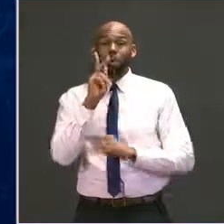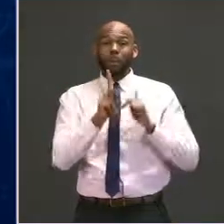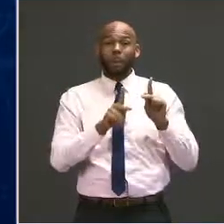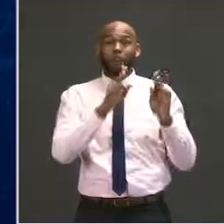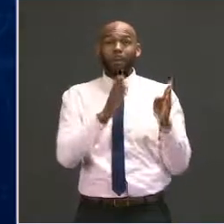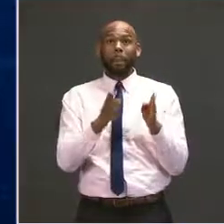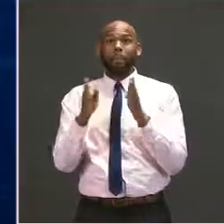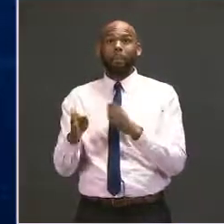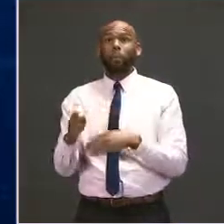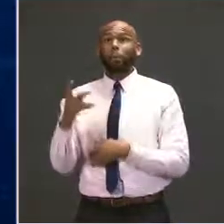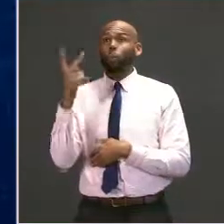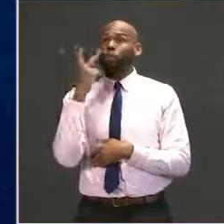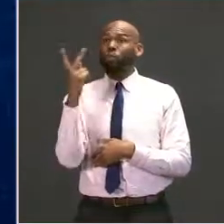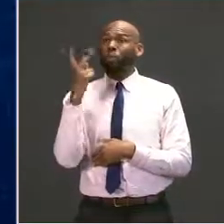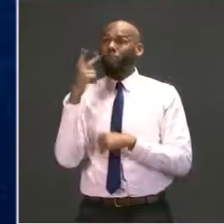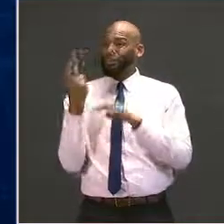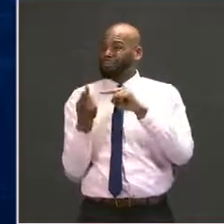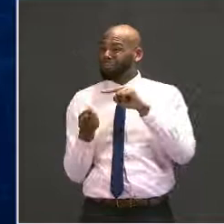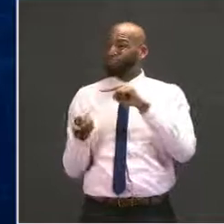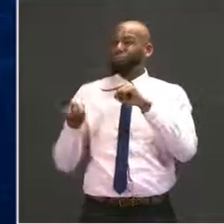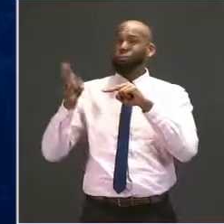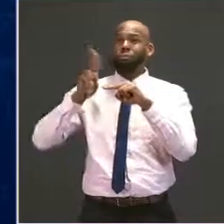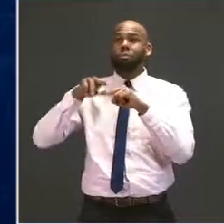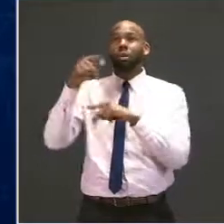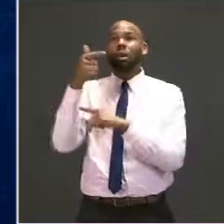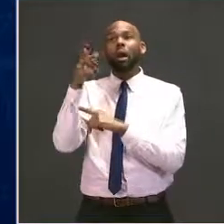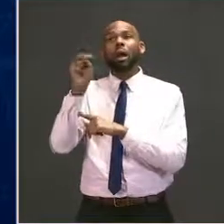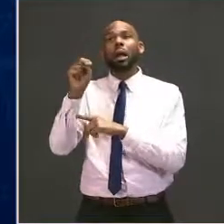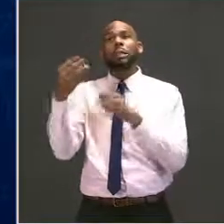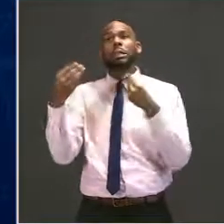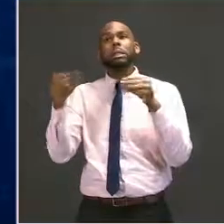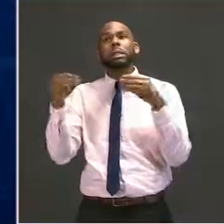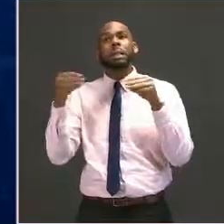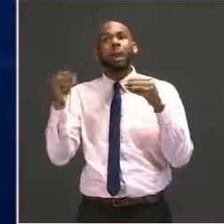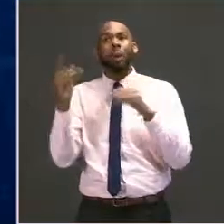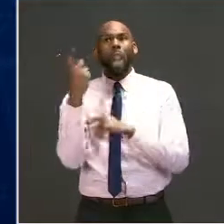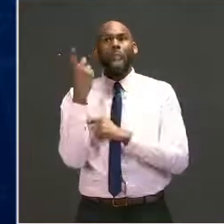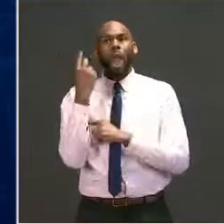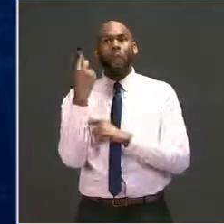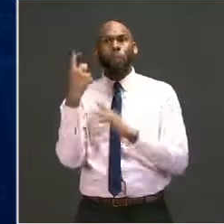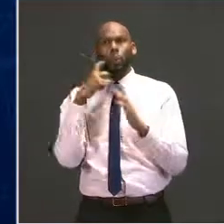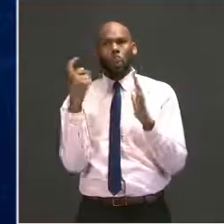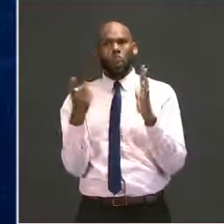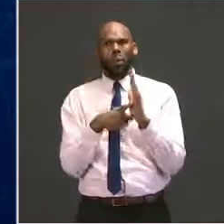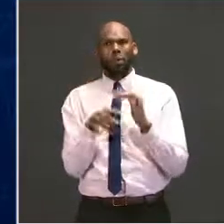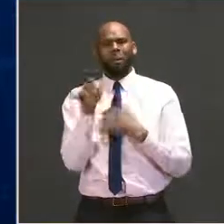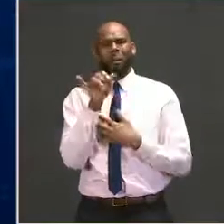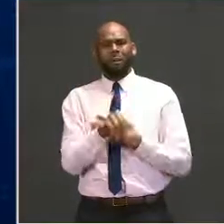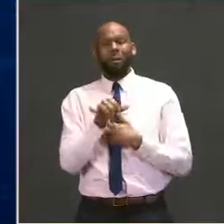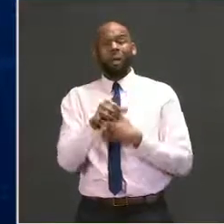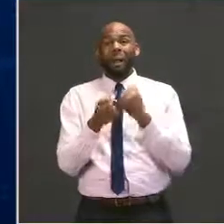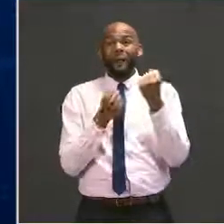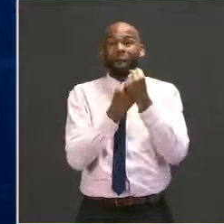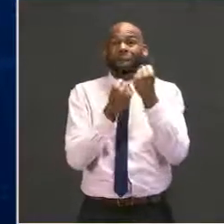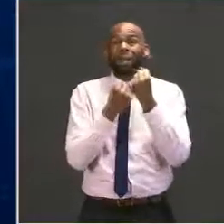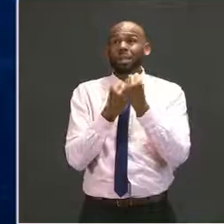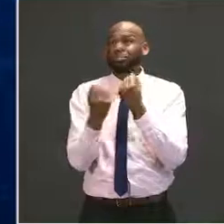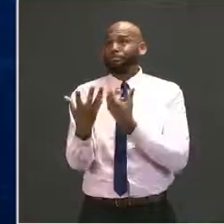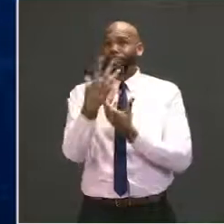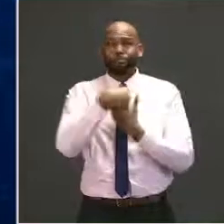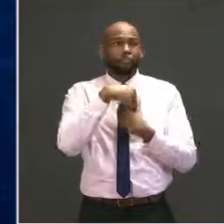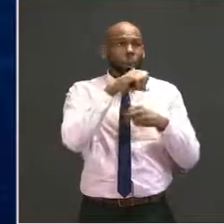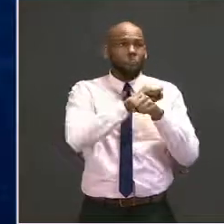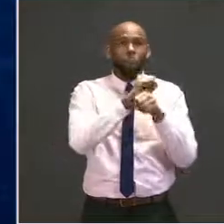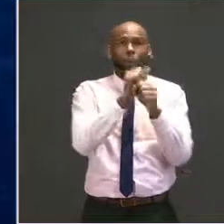near-record increase in the number of gun sales. We look forward to working with gun violence survivors and advocates in sharing more in the weeks and